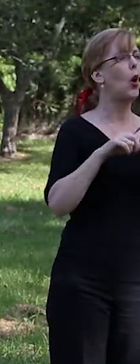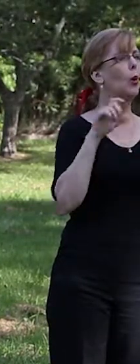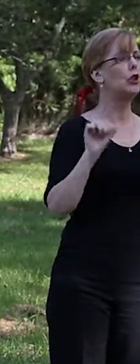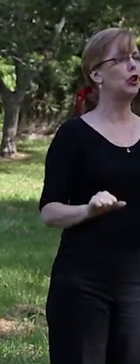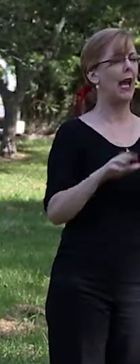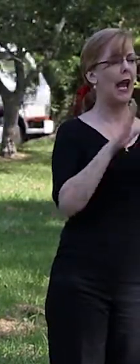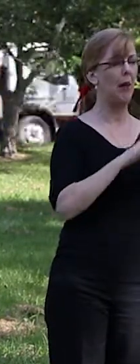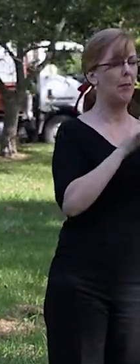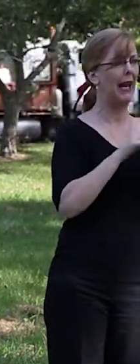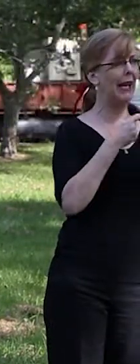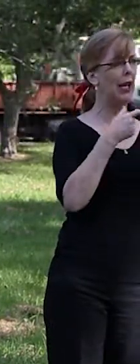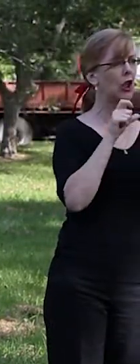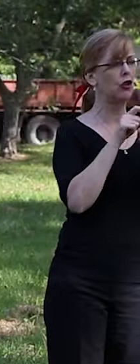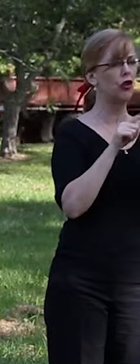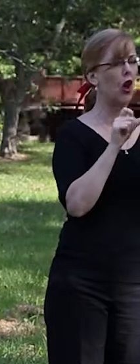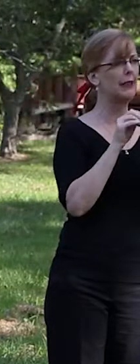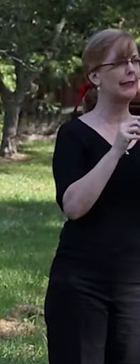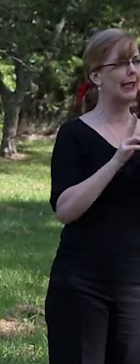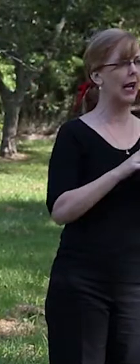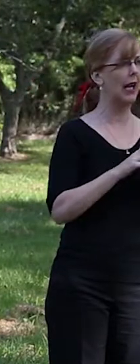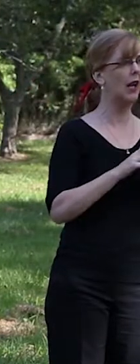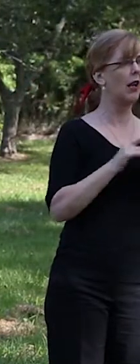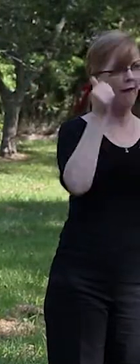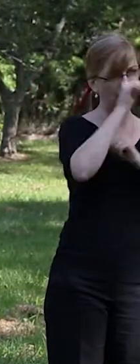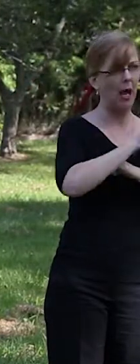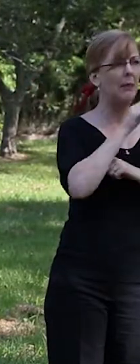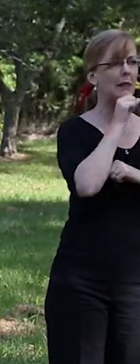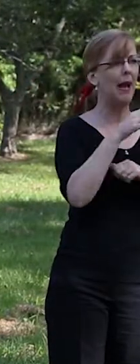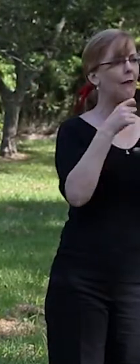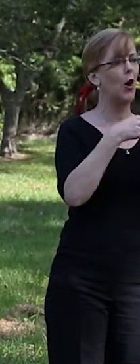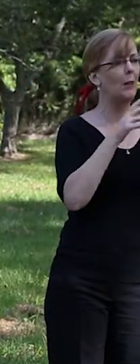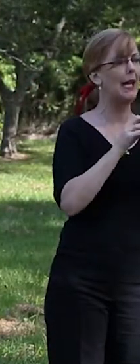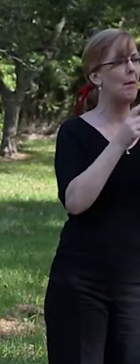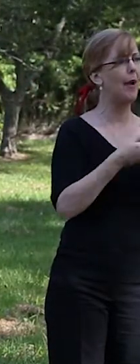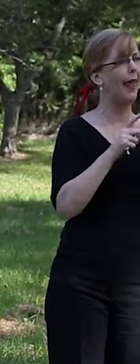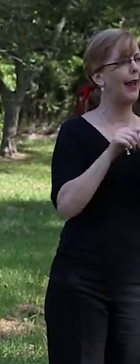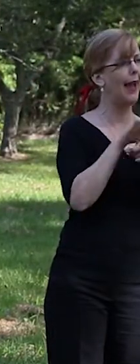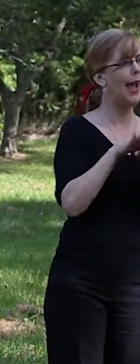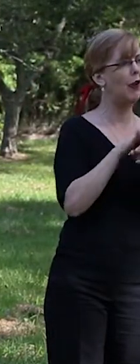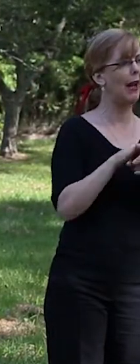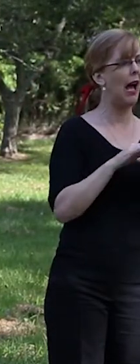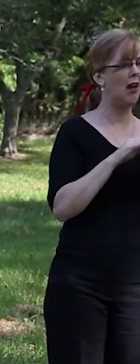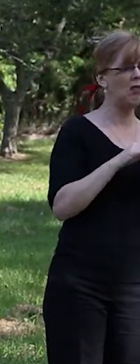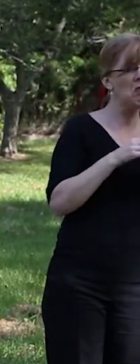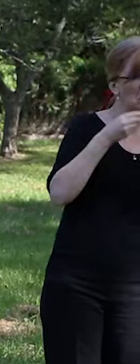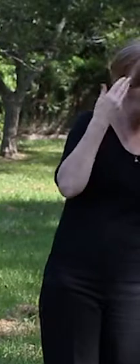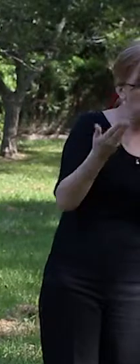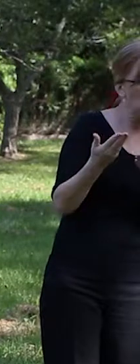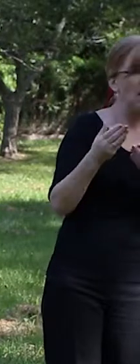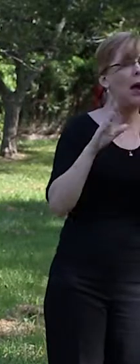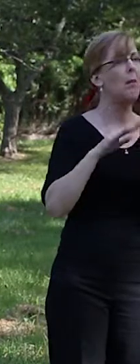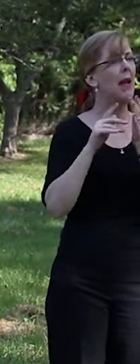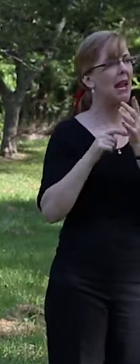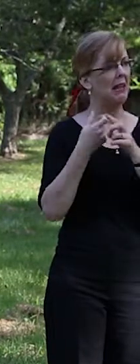a very well-known Aboriginal man from the Kimberleys. And they basically put the idea to them and then Mick